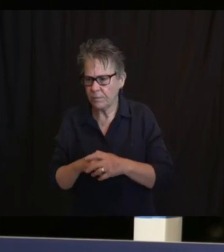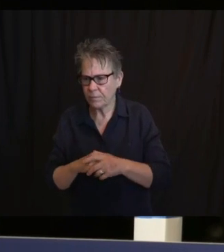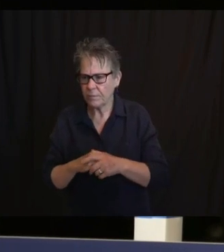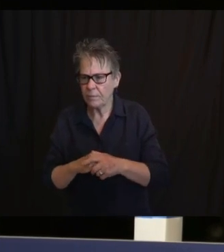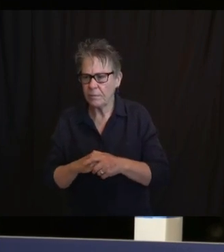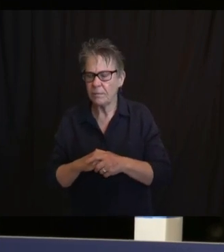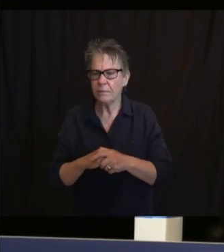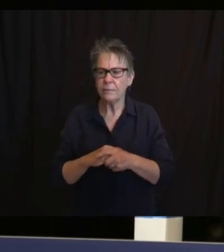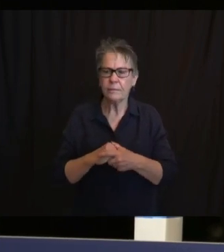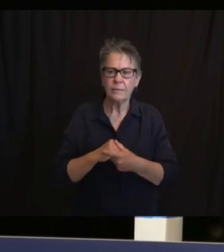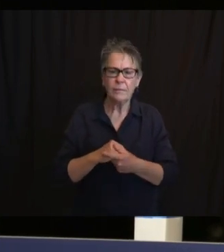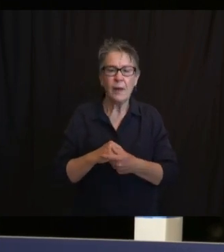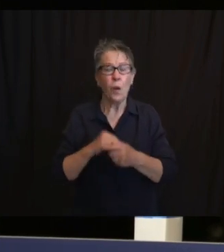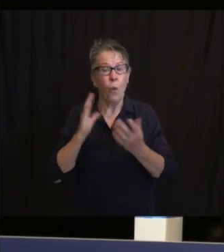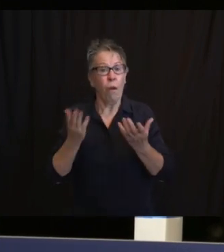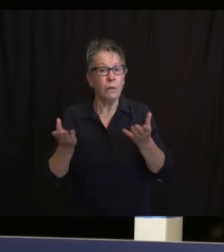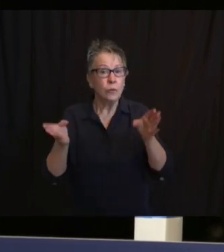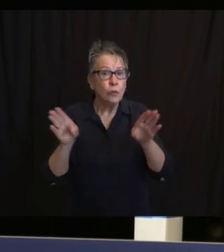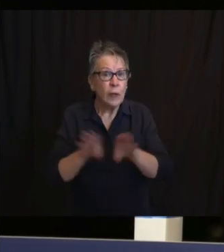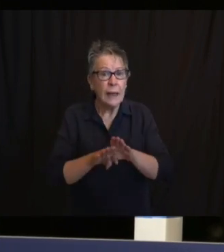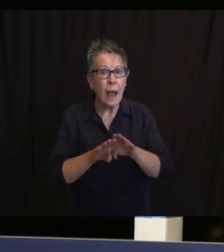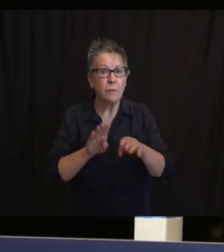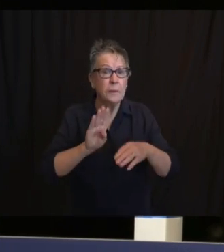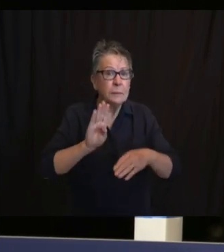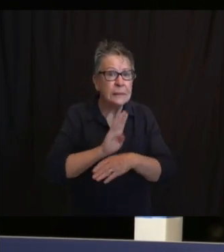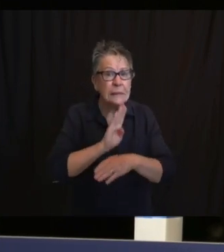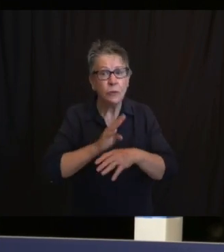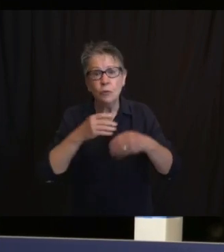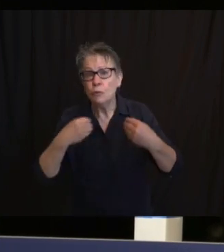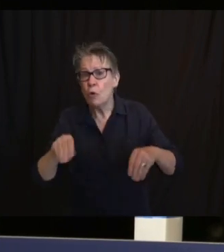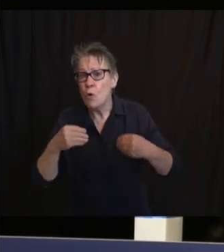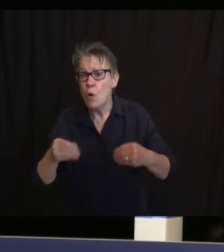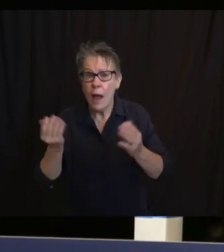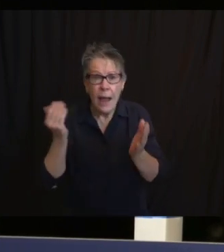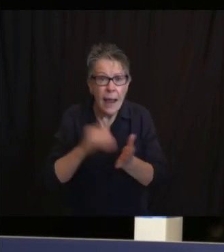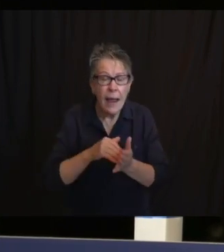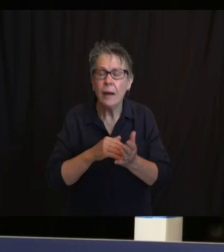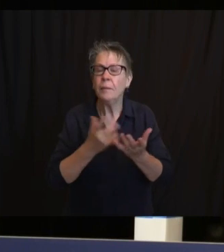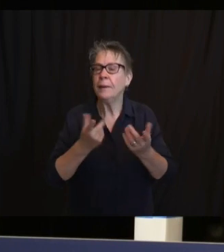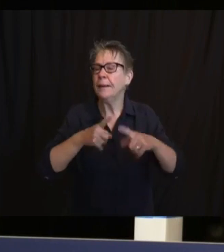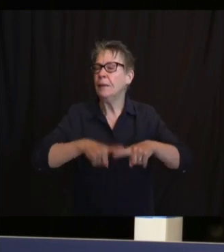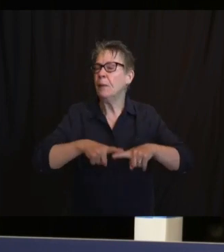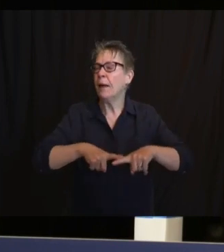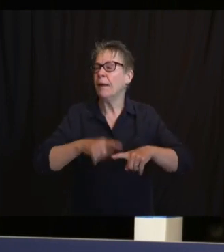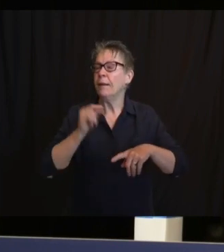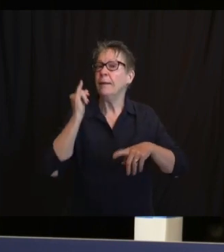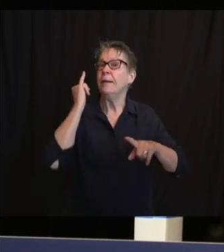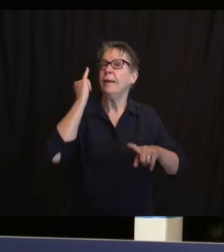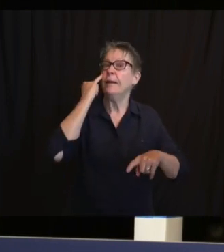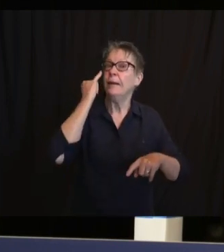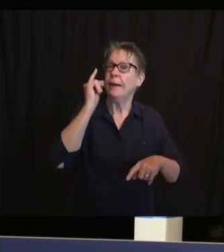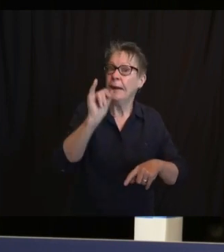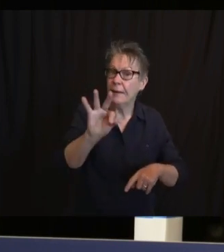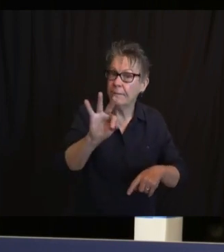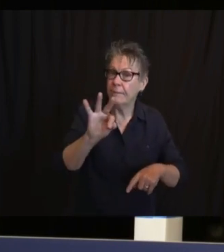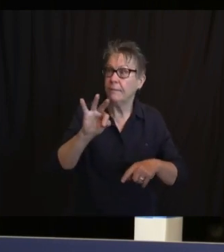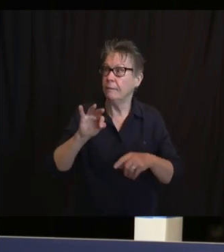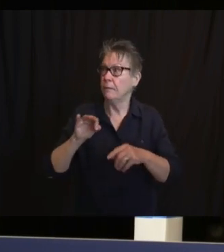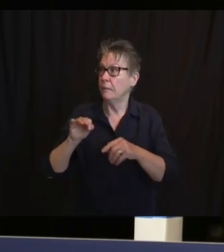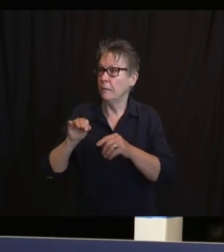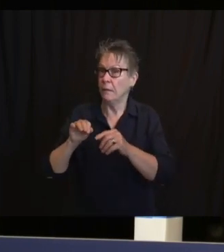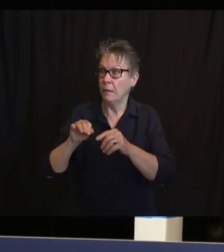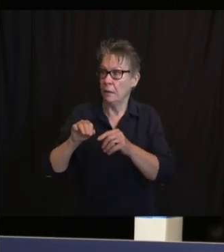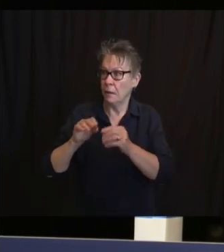answer. It would depend on how big these spikes were, would depend on where they were at, it would depend on whether it was going through a school versus a